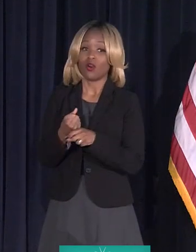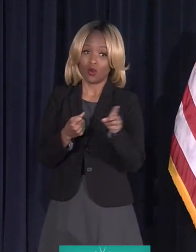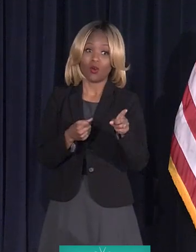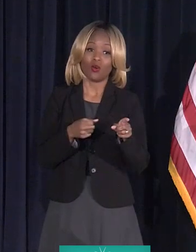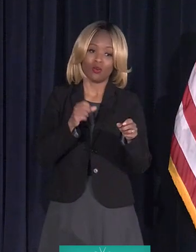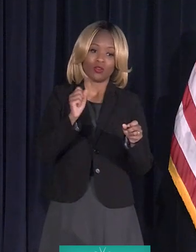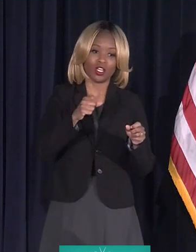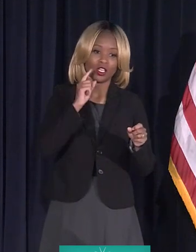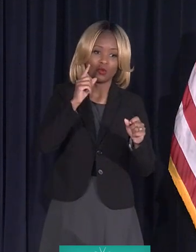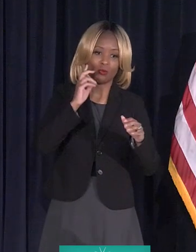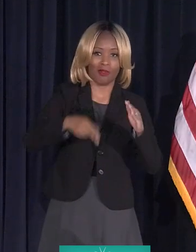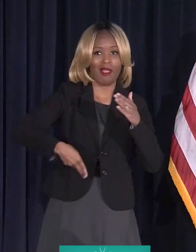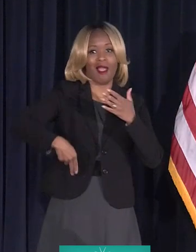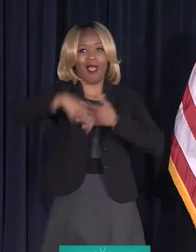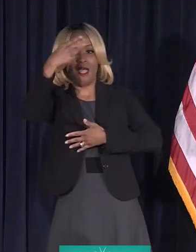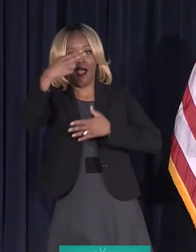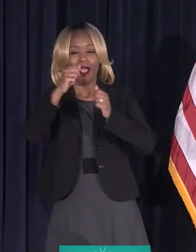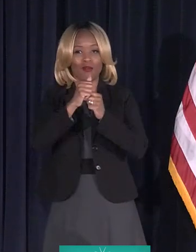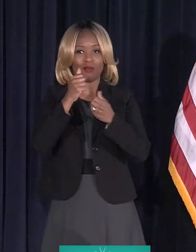high on the preferences.